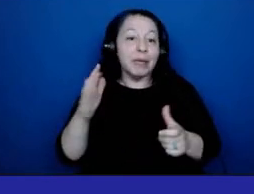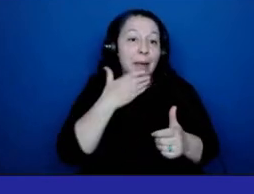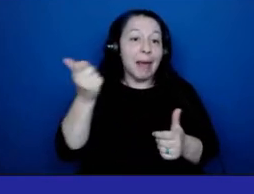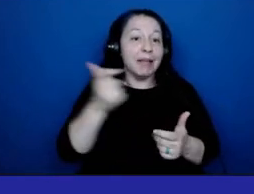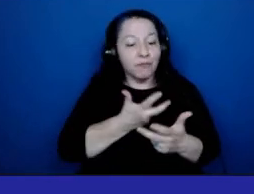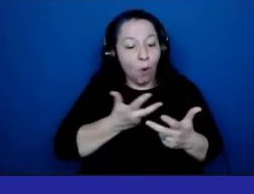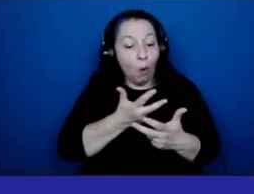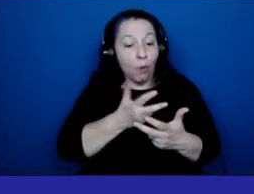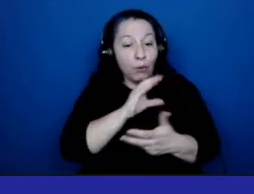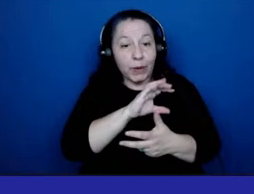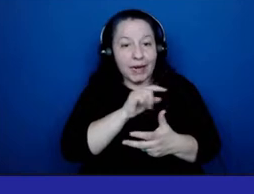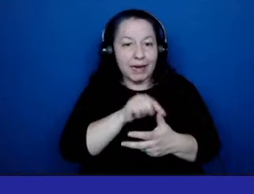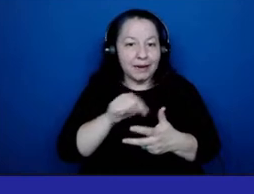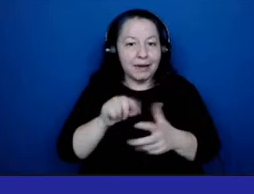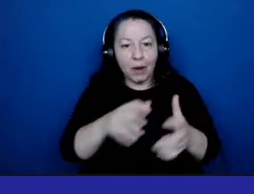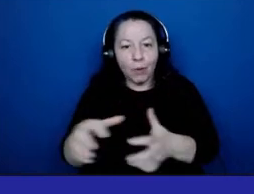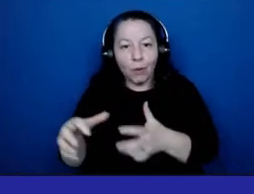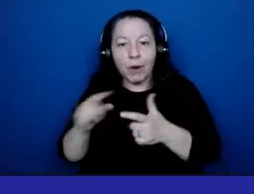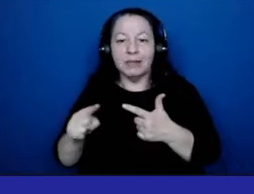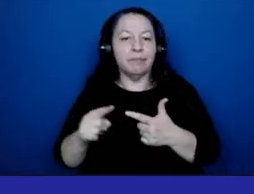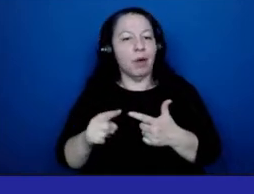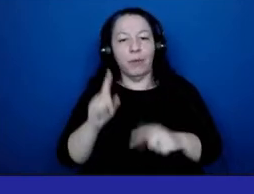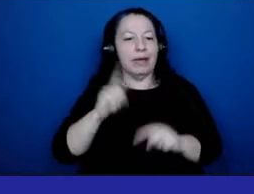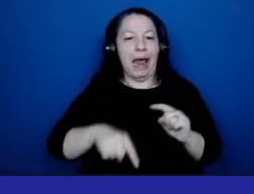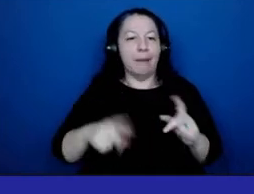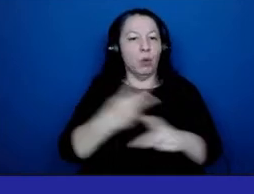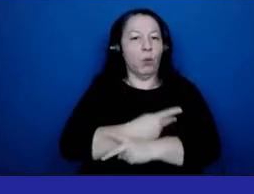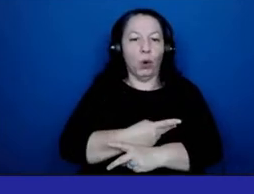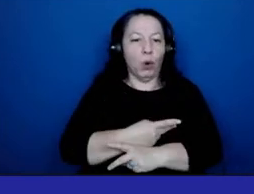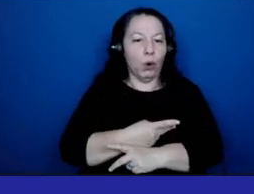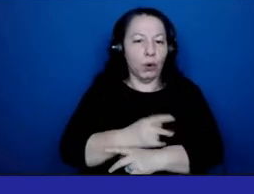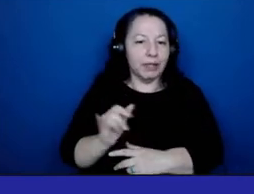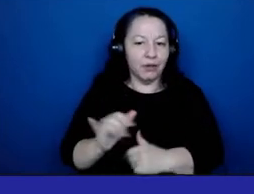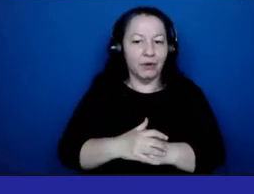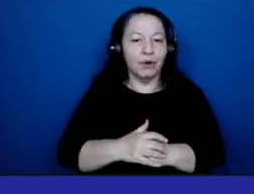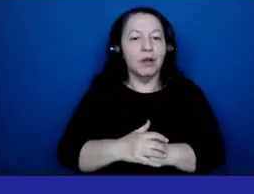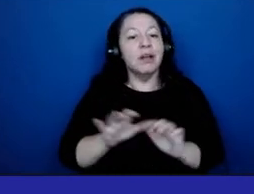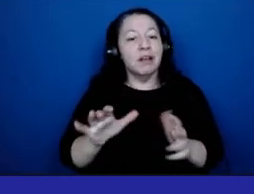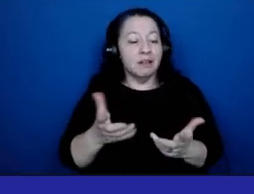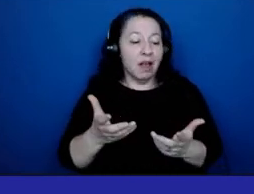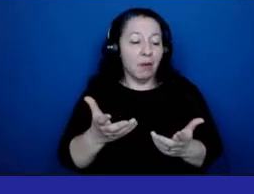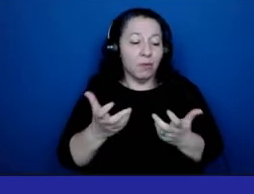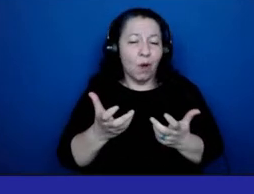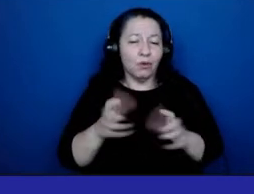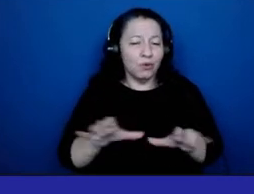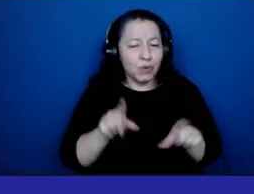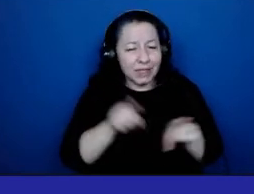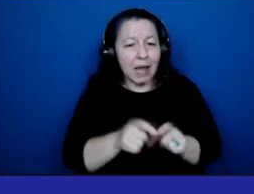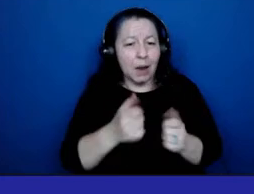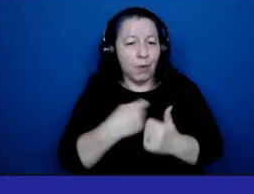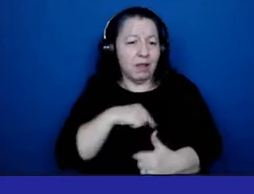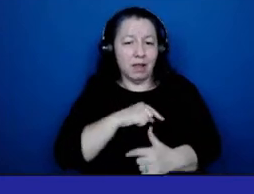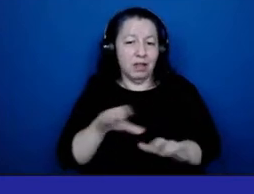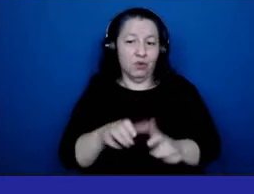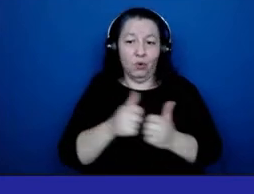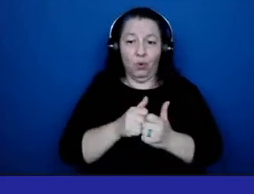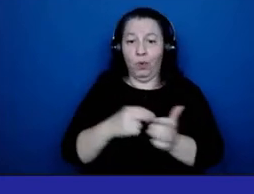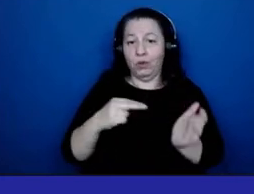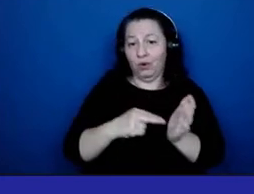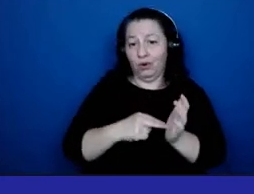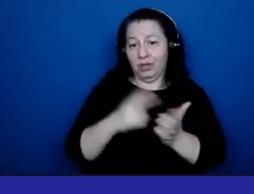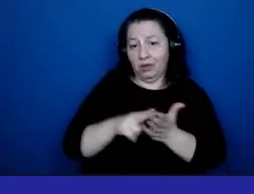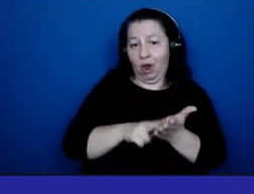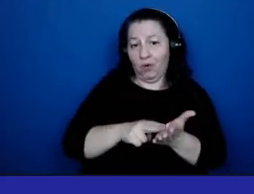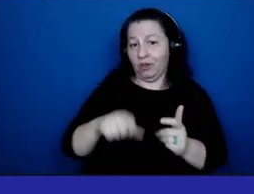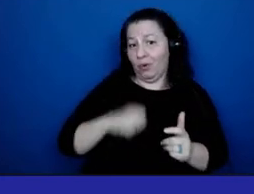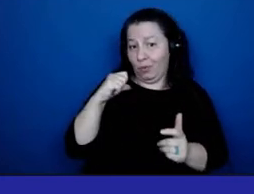You know, I hope you're going to do the right thing for us and invest in us as you did with the nurses contract that you proudly pointed out earlier. Again, I really